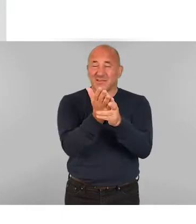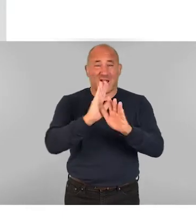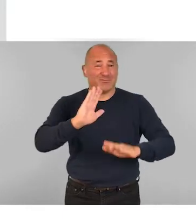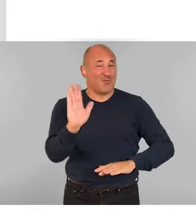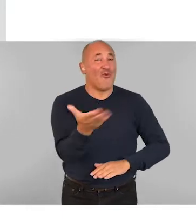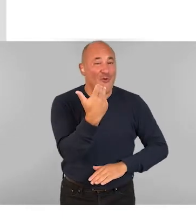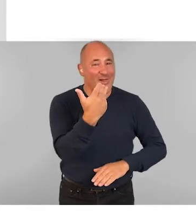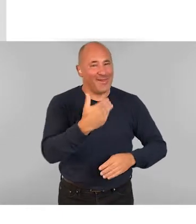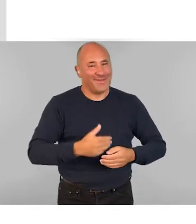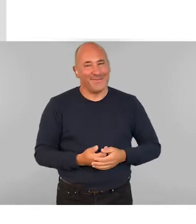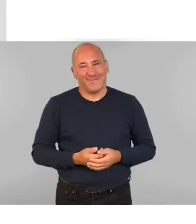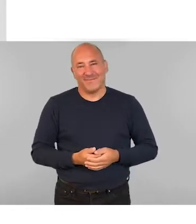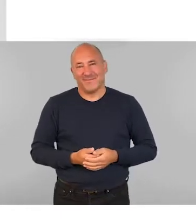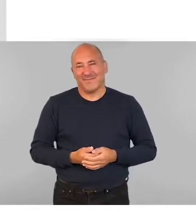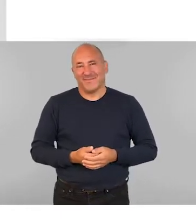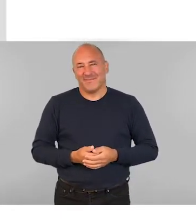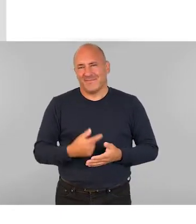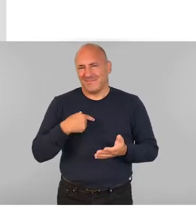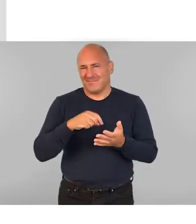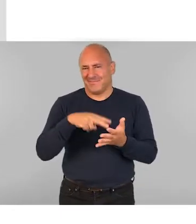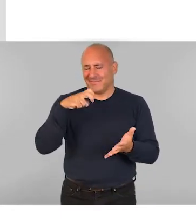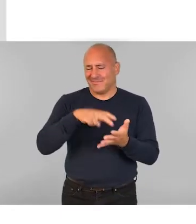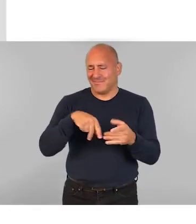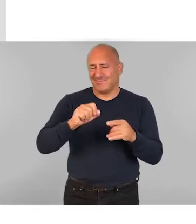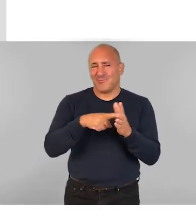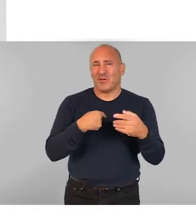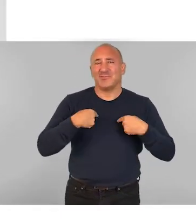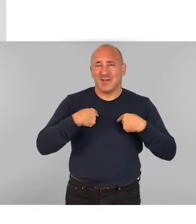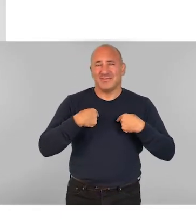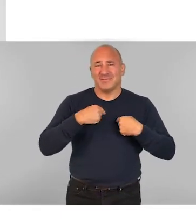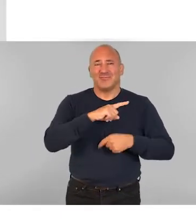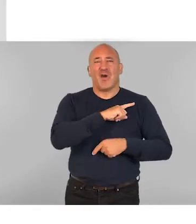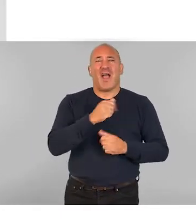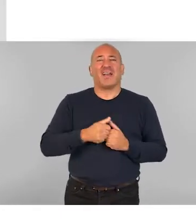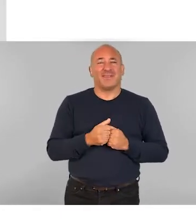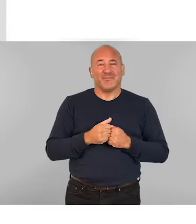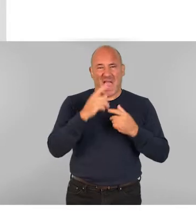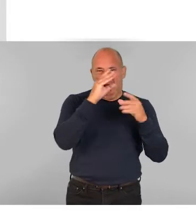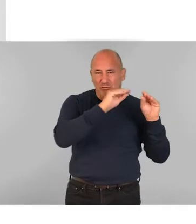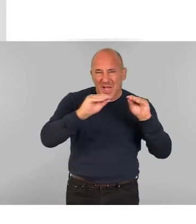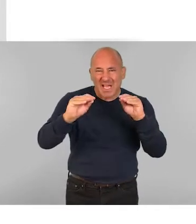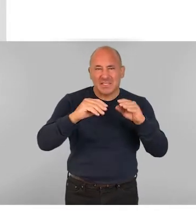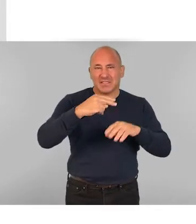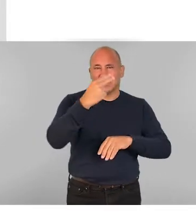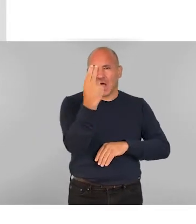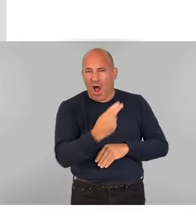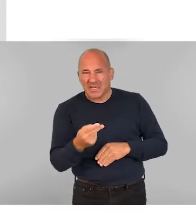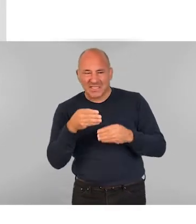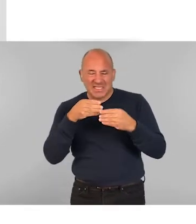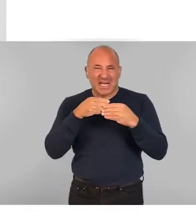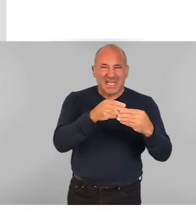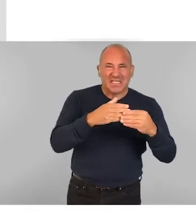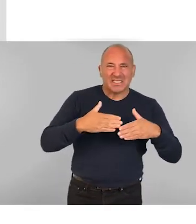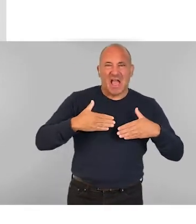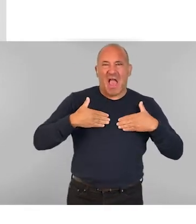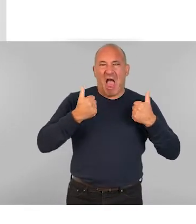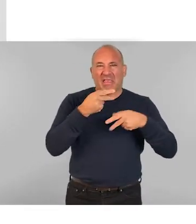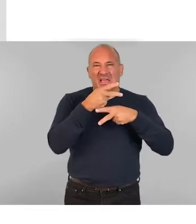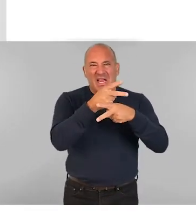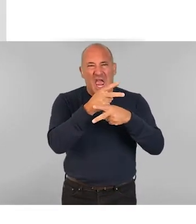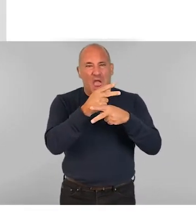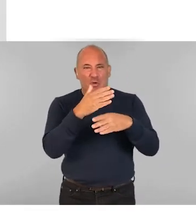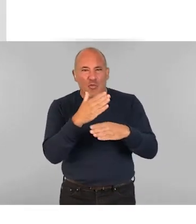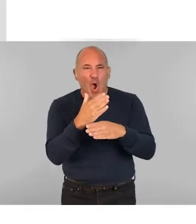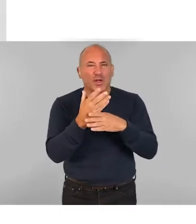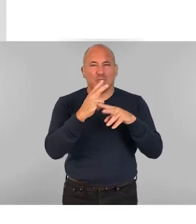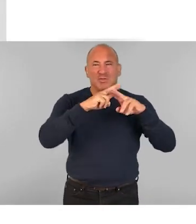accessible to all. And I'm delighted to be working on this project because it brings together educators, artists, leaders,